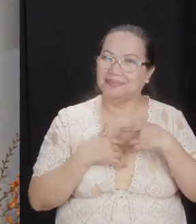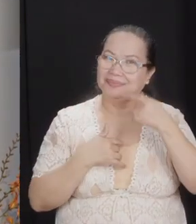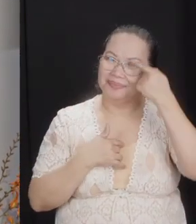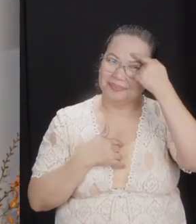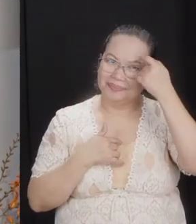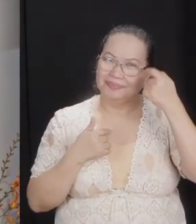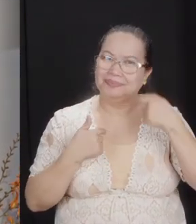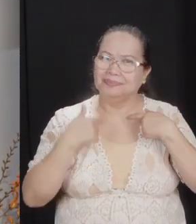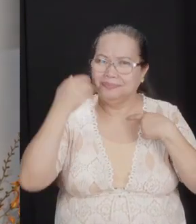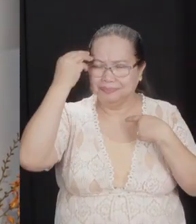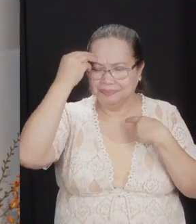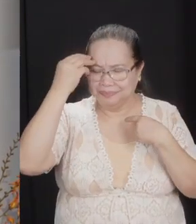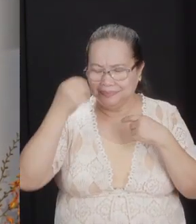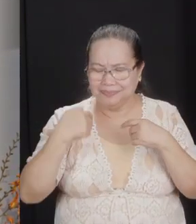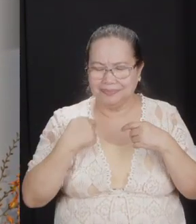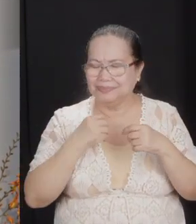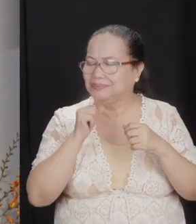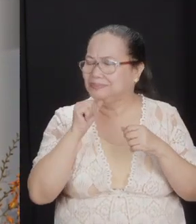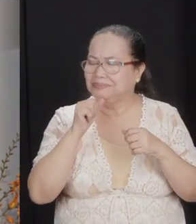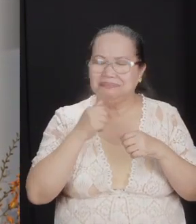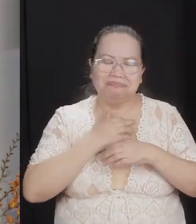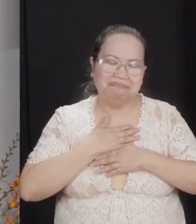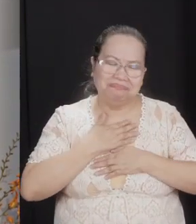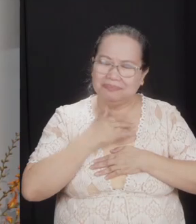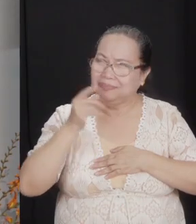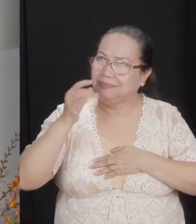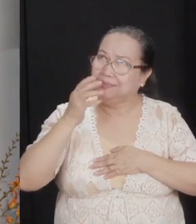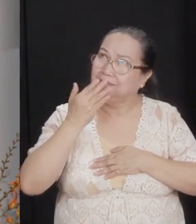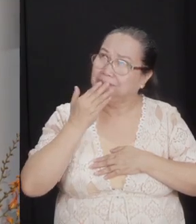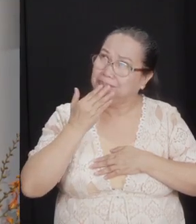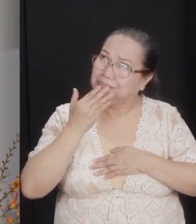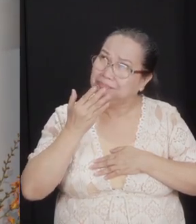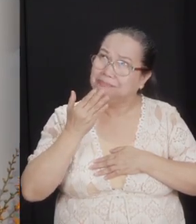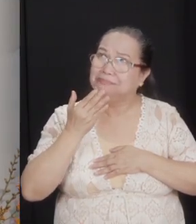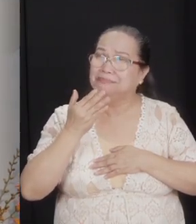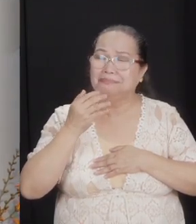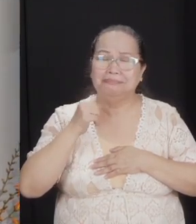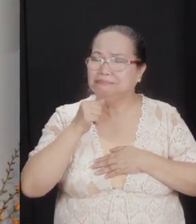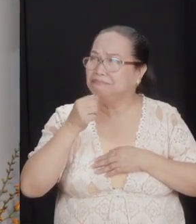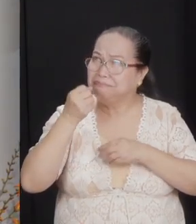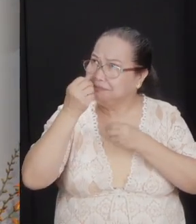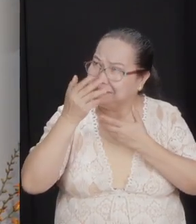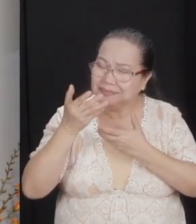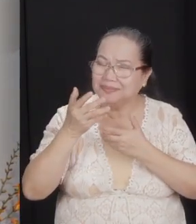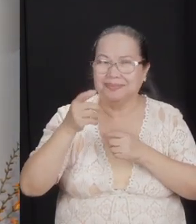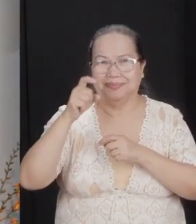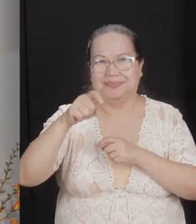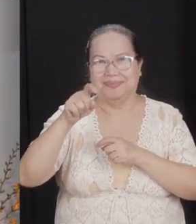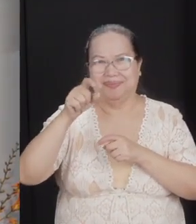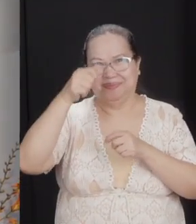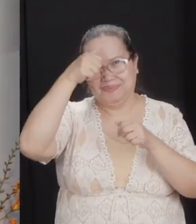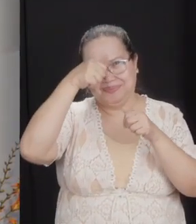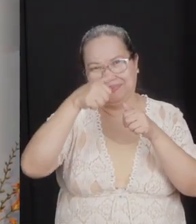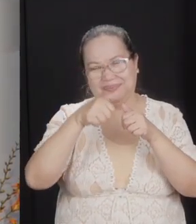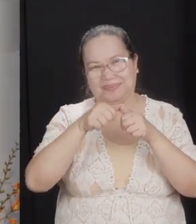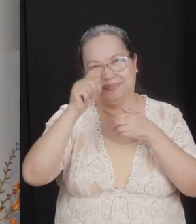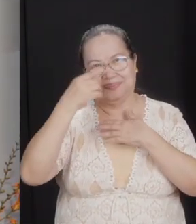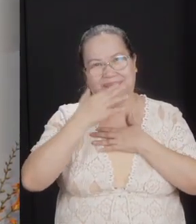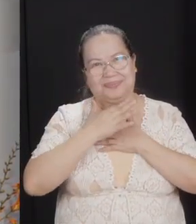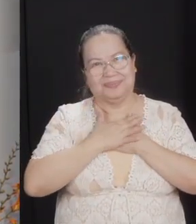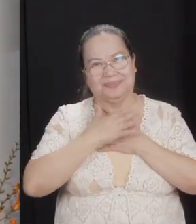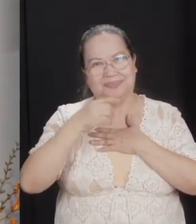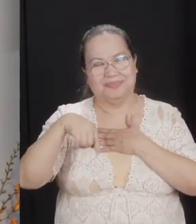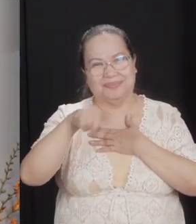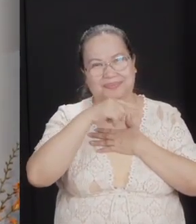meditated on God. We've not appreciated everything he has done for us, and we're not trying to obey him. Friends, we need to reflect on the grace of God to us.